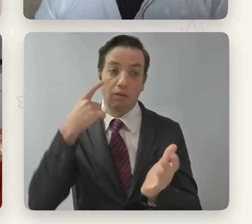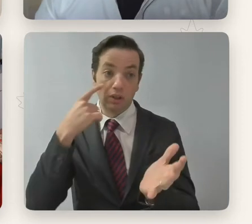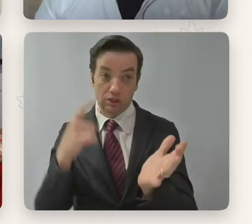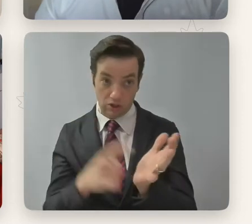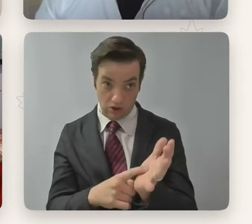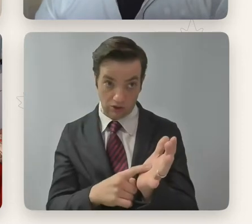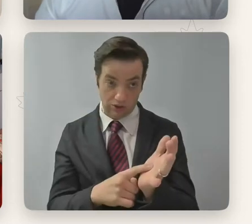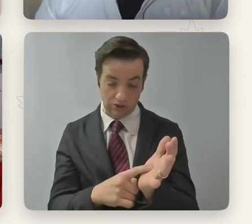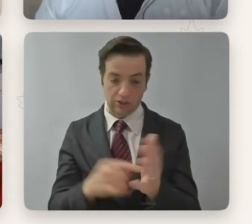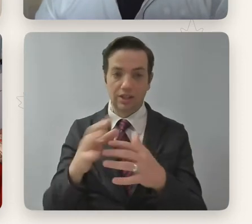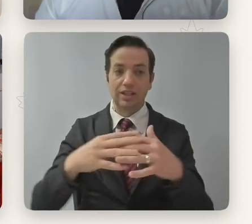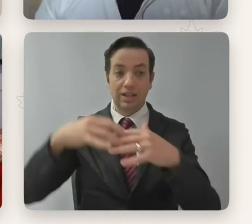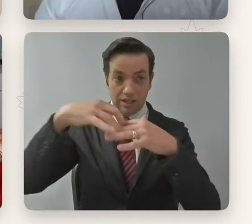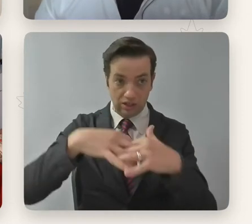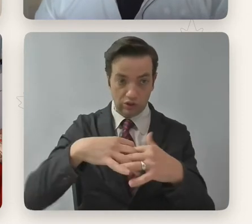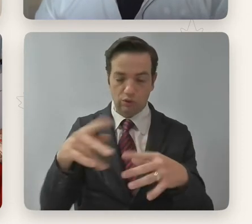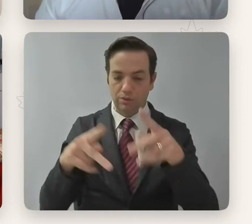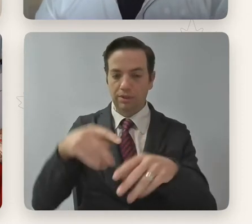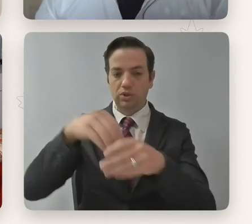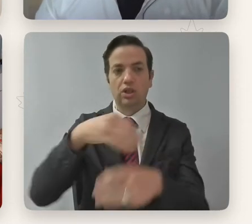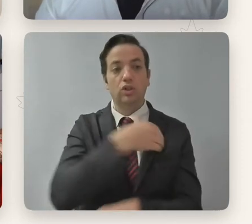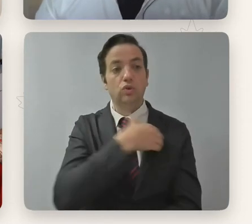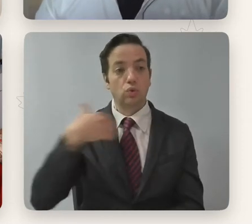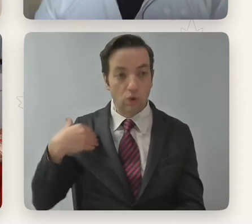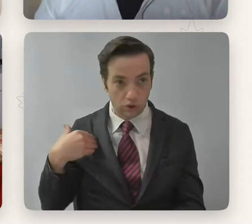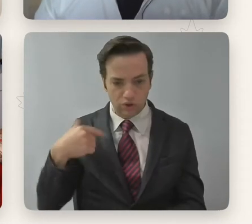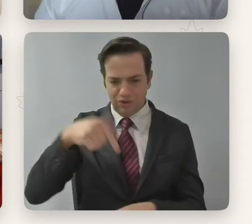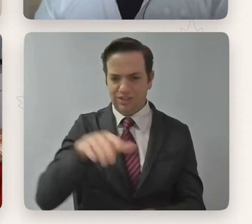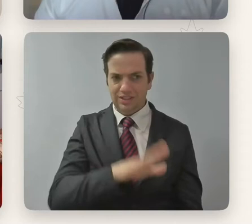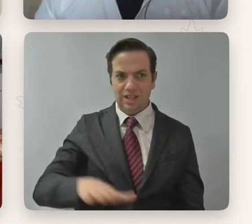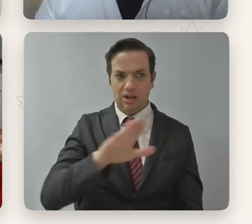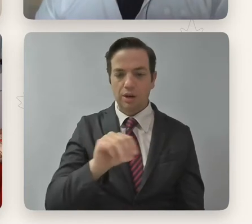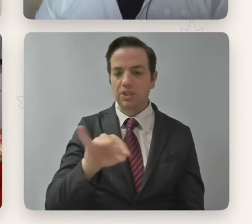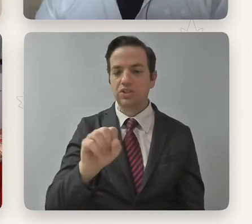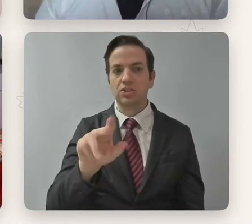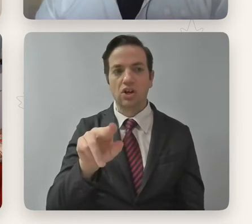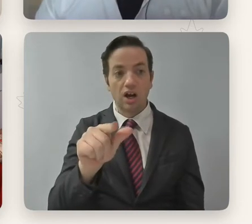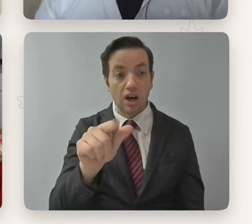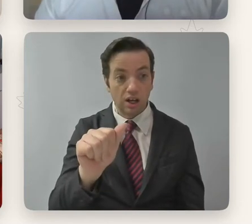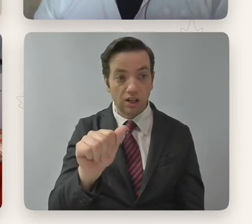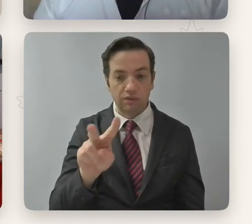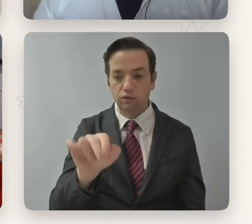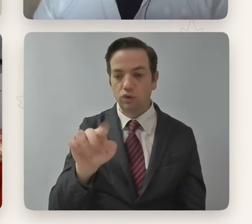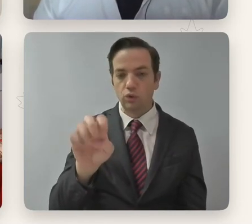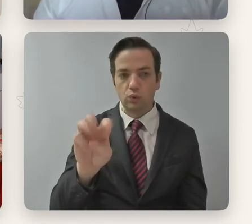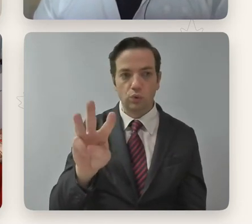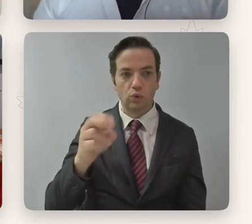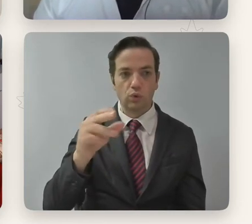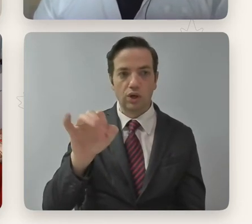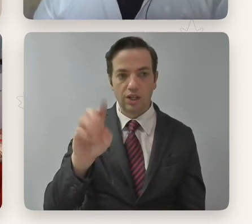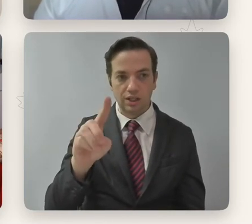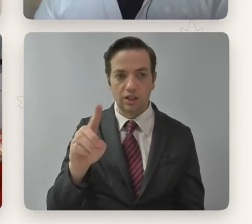Toronto, which is where I'm sitting. I'm speaking to you from the treaty territory of the Mississaugas of New Credit, the traditional territory of the